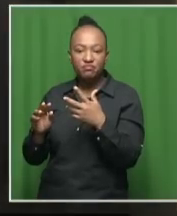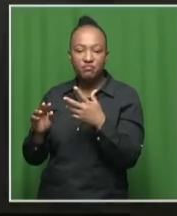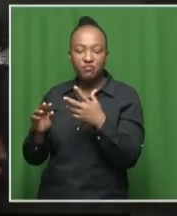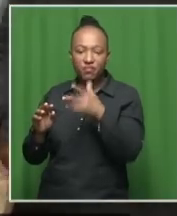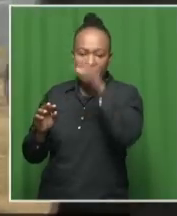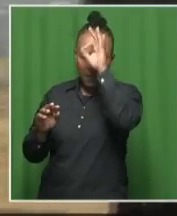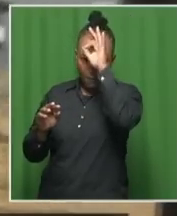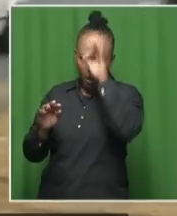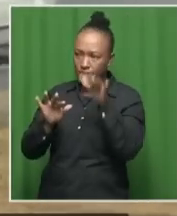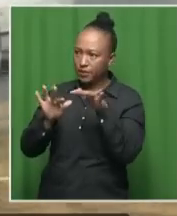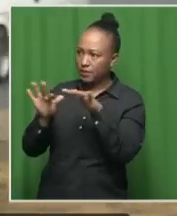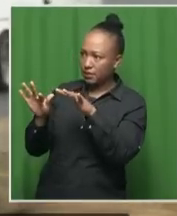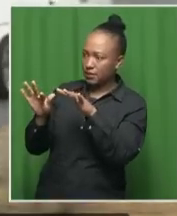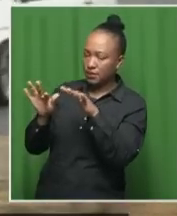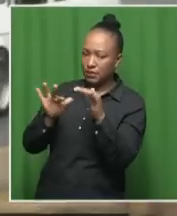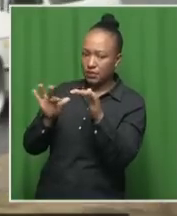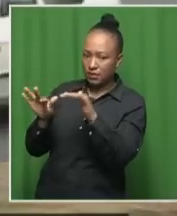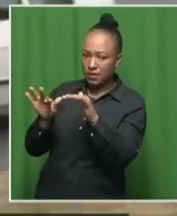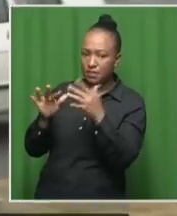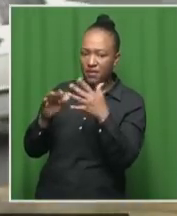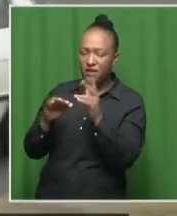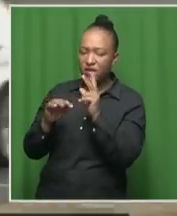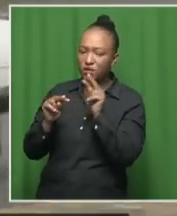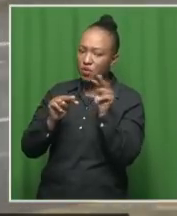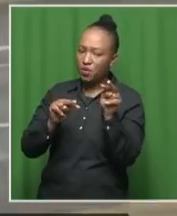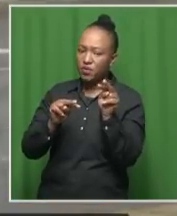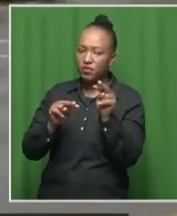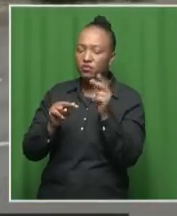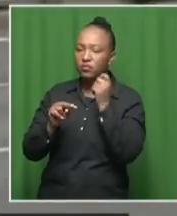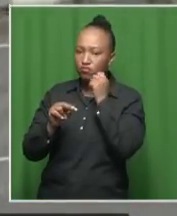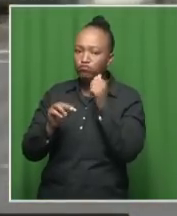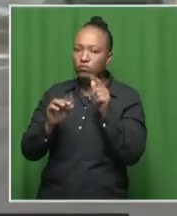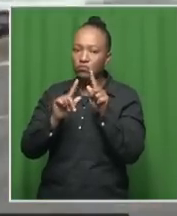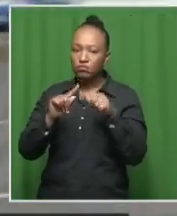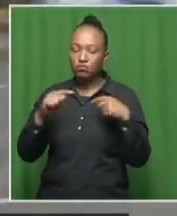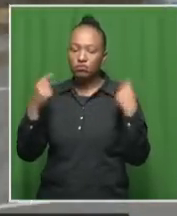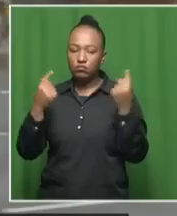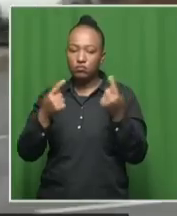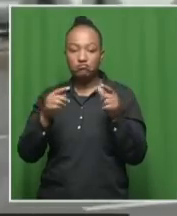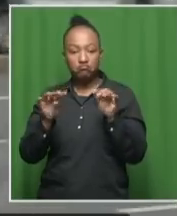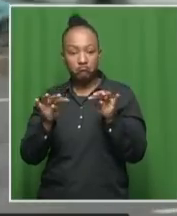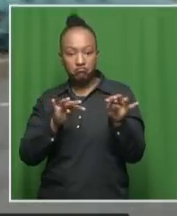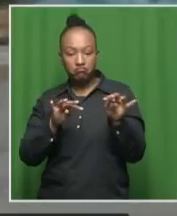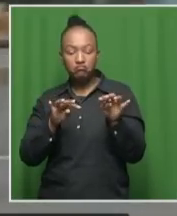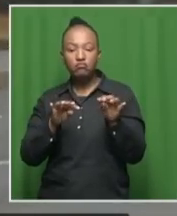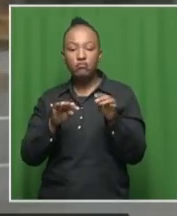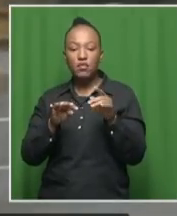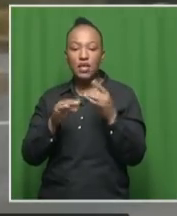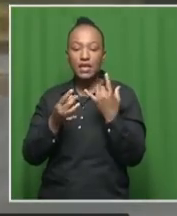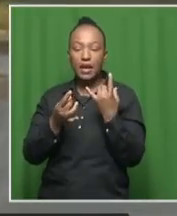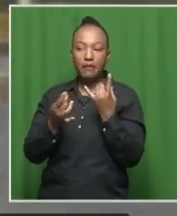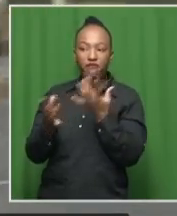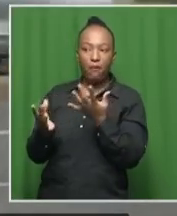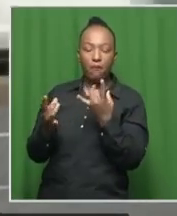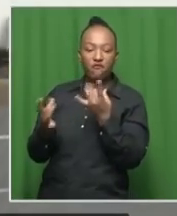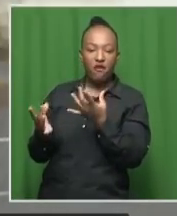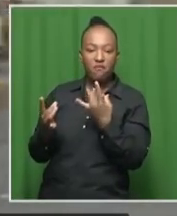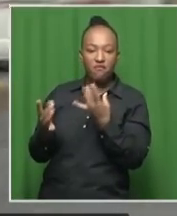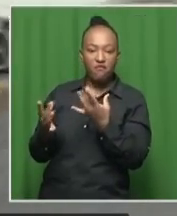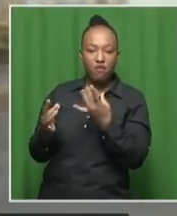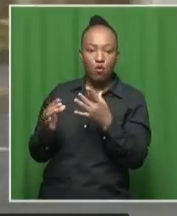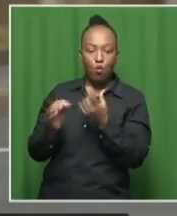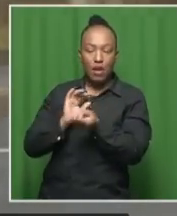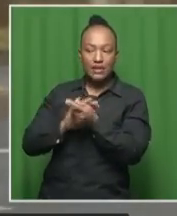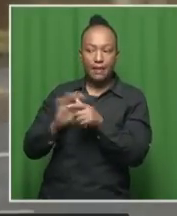police right now. I've been watching these guys and it is clear that they are relaying the messages about what's going on